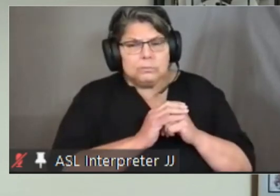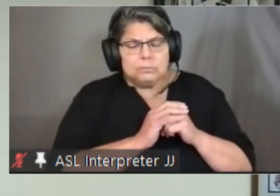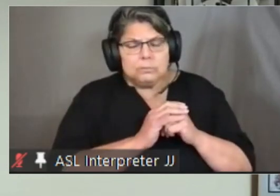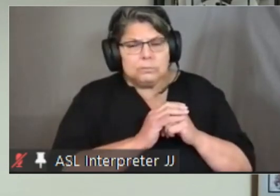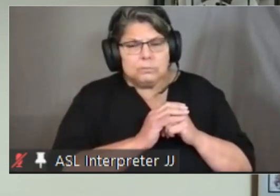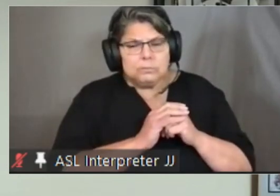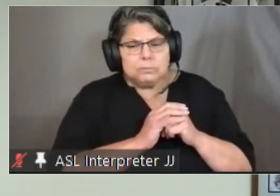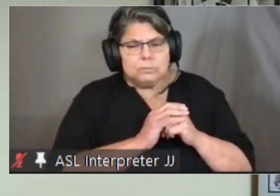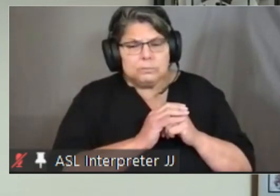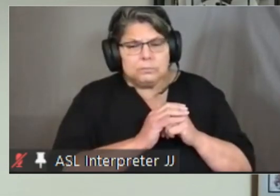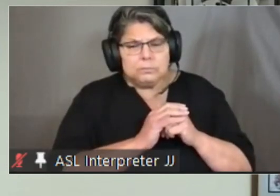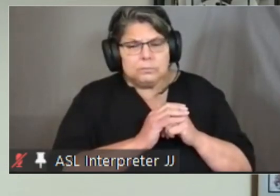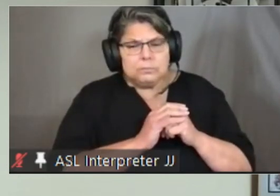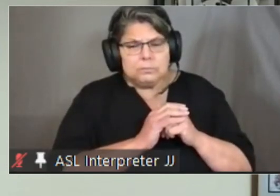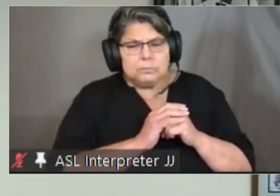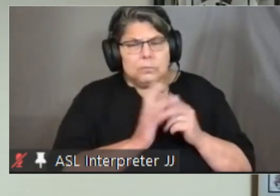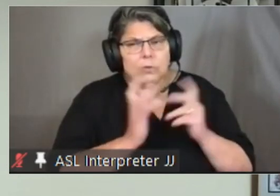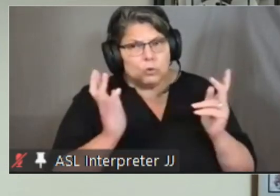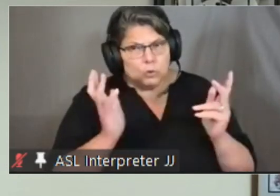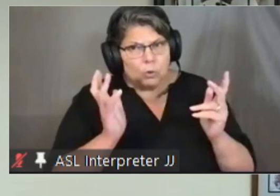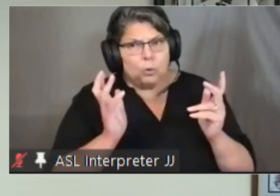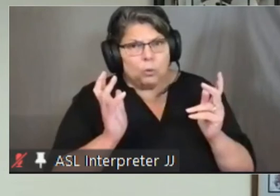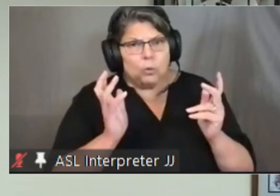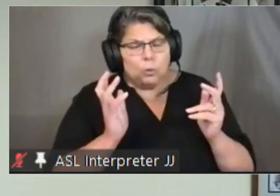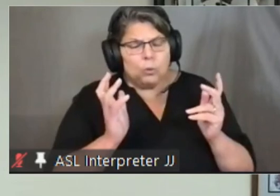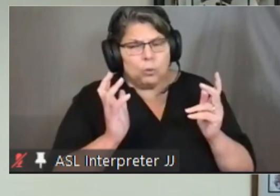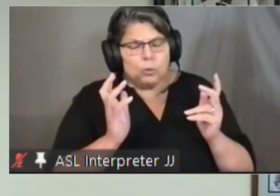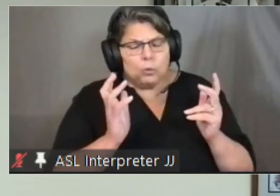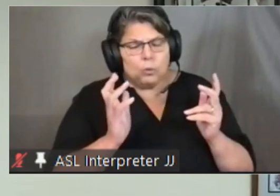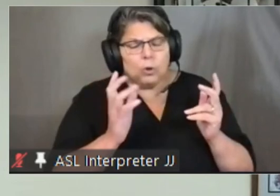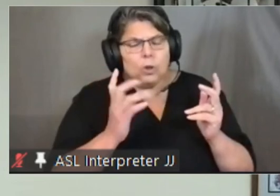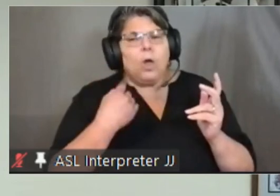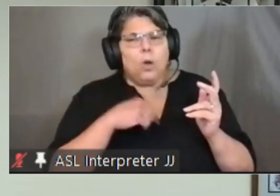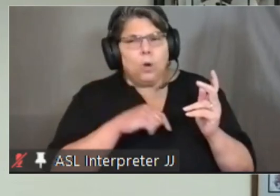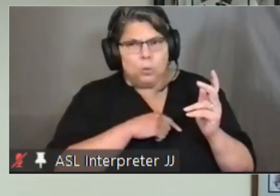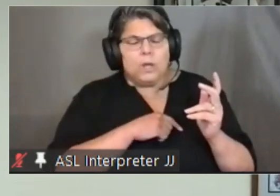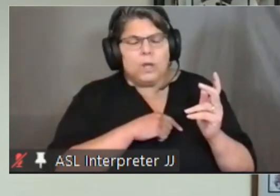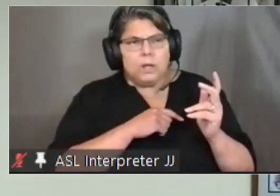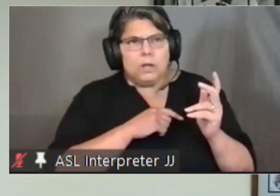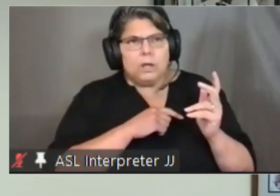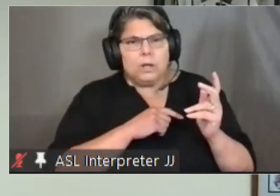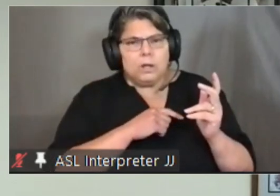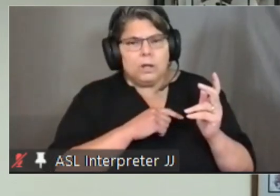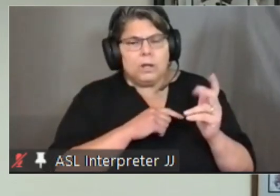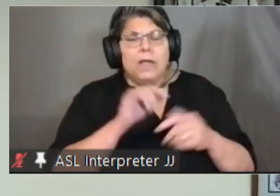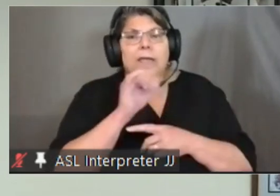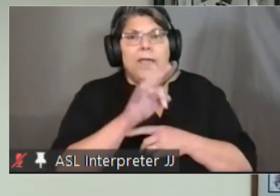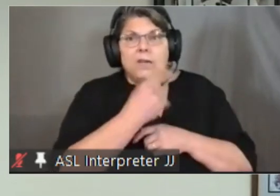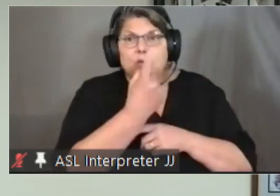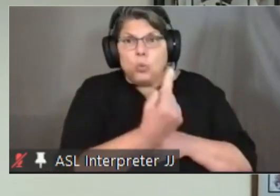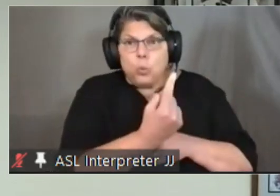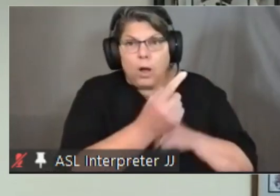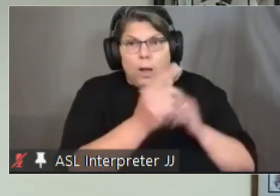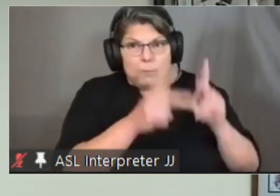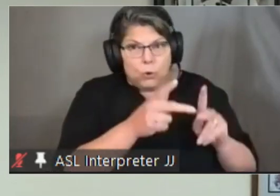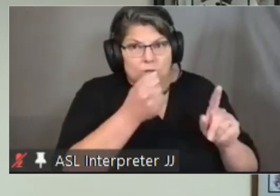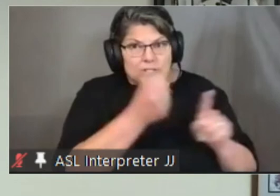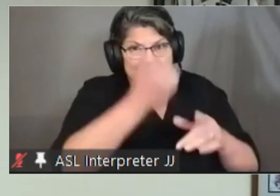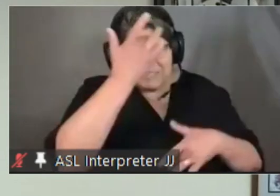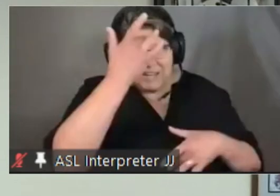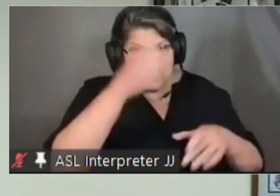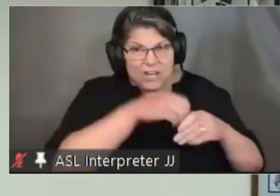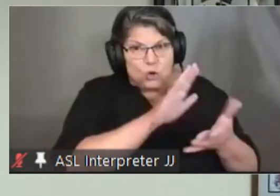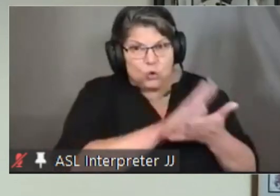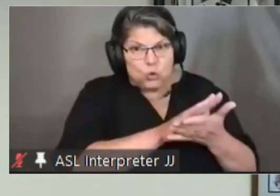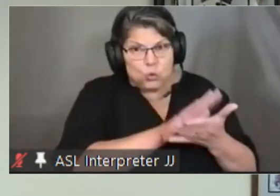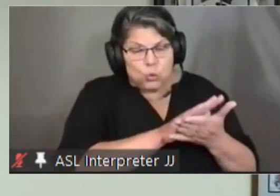and uh you know so they've been individuals we record them if a single case happens in the school just as a